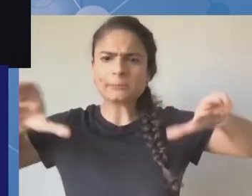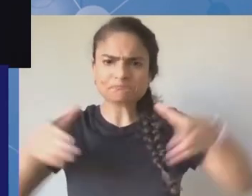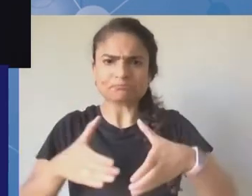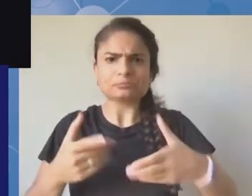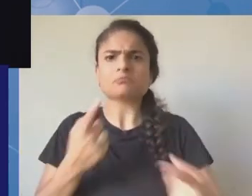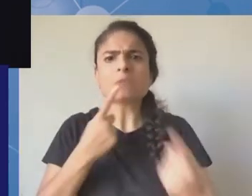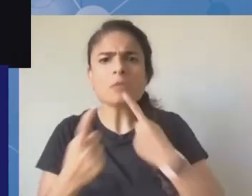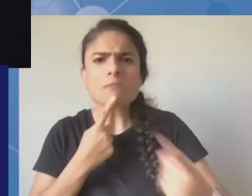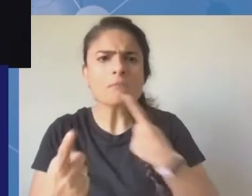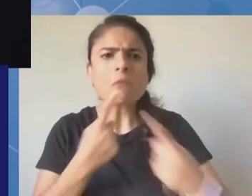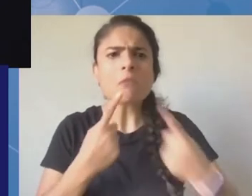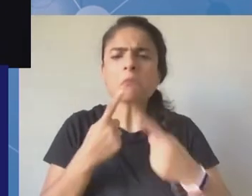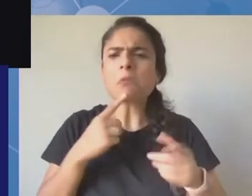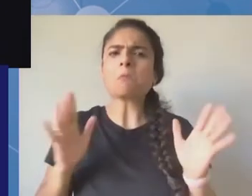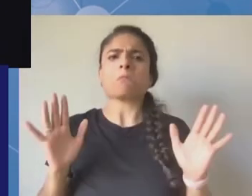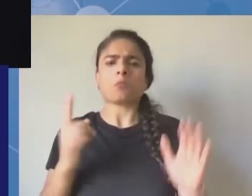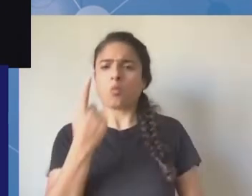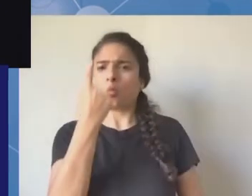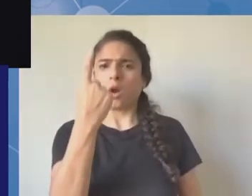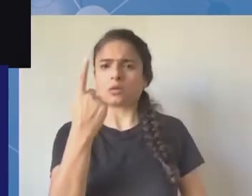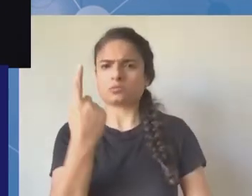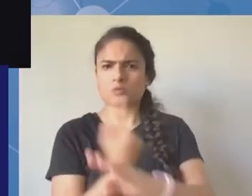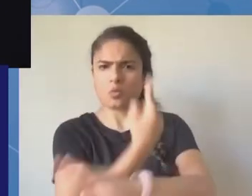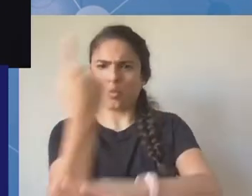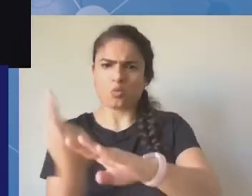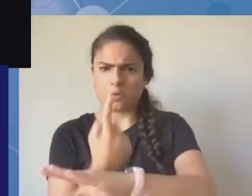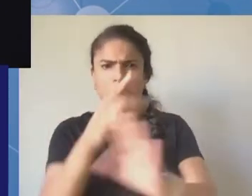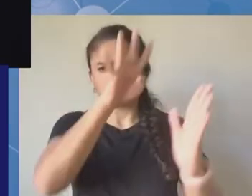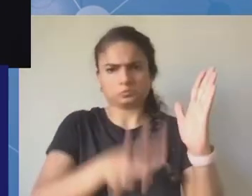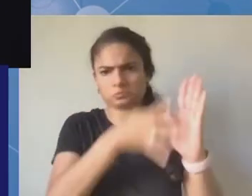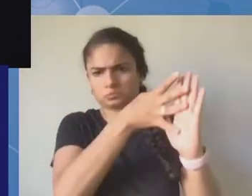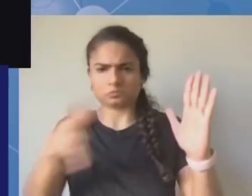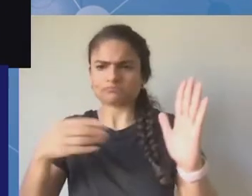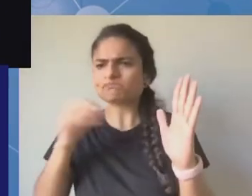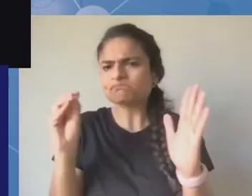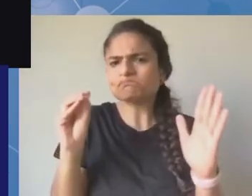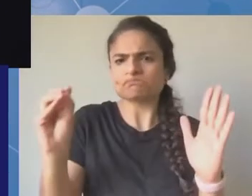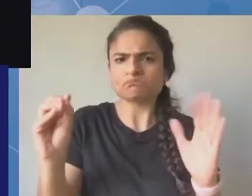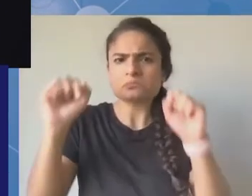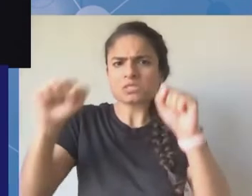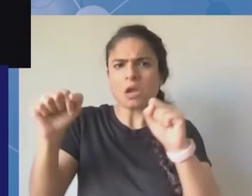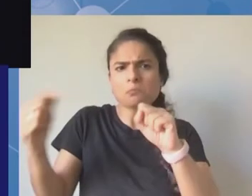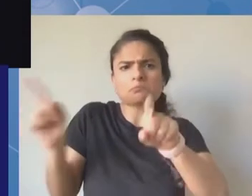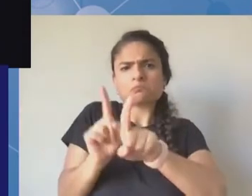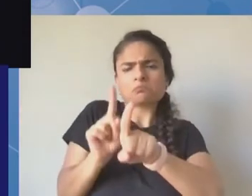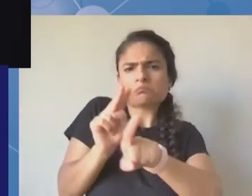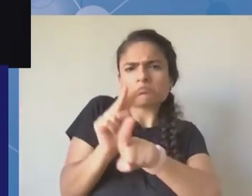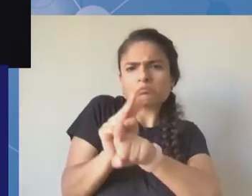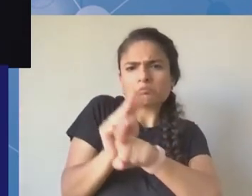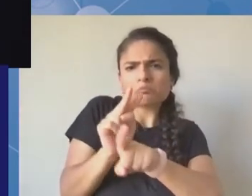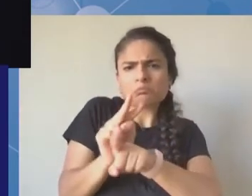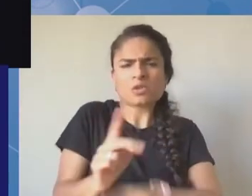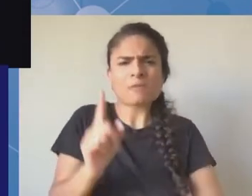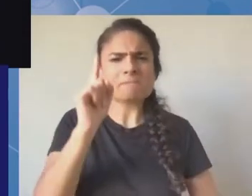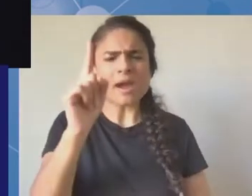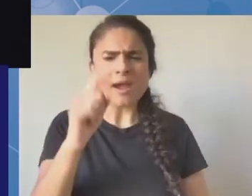I'd like to report at this time, that there are people who are still very new, very,